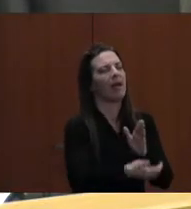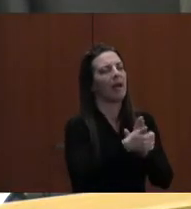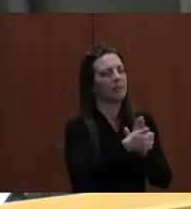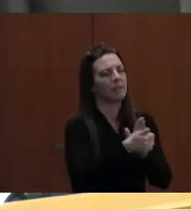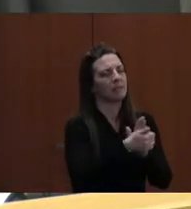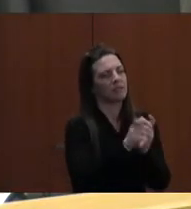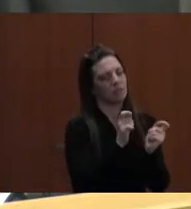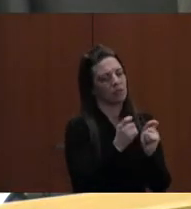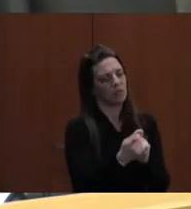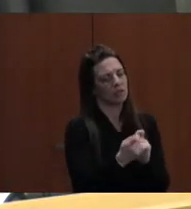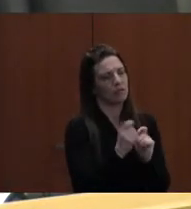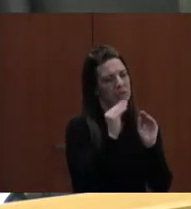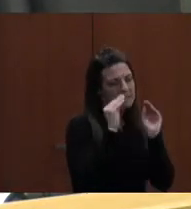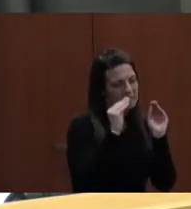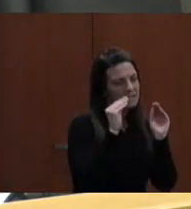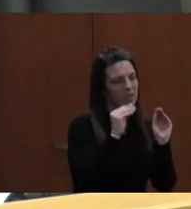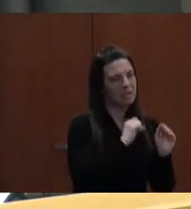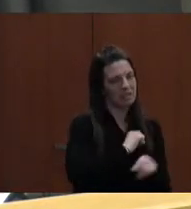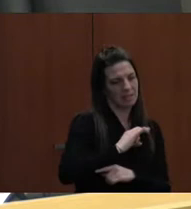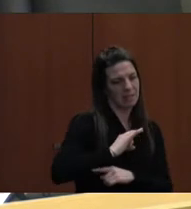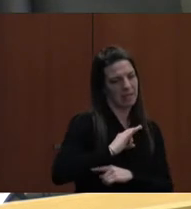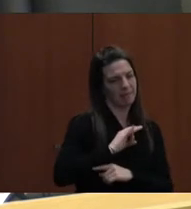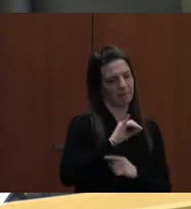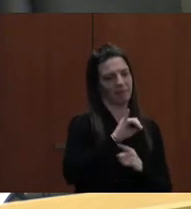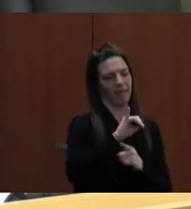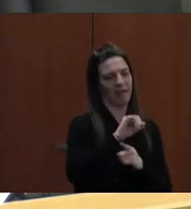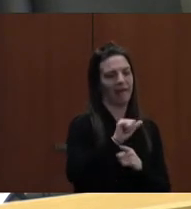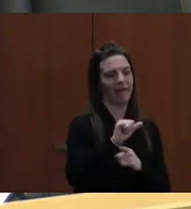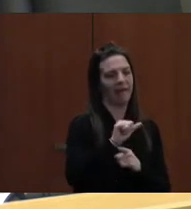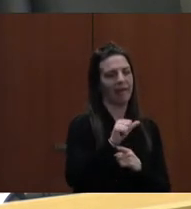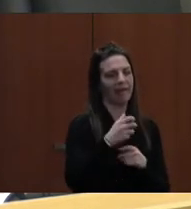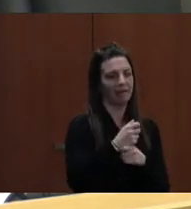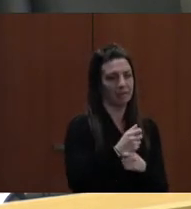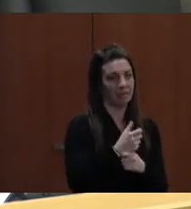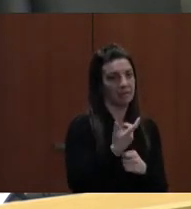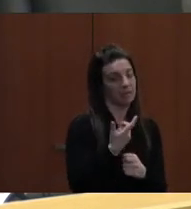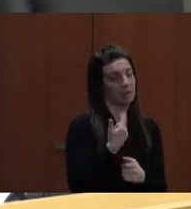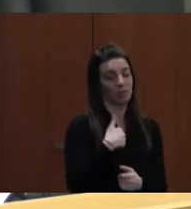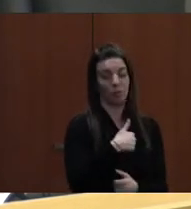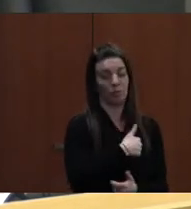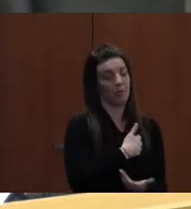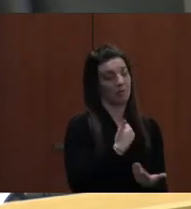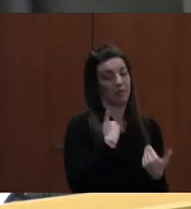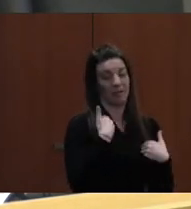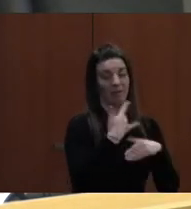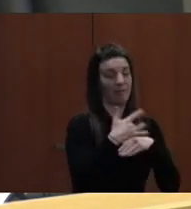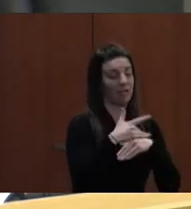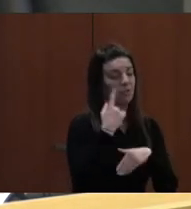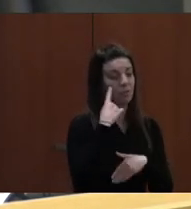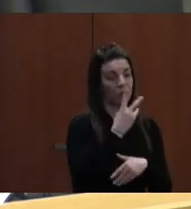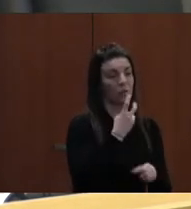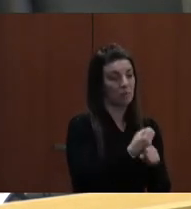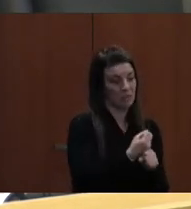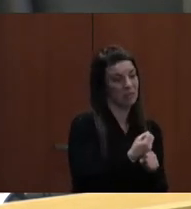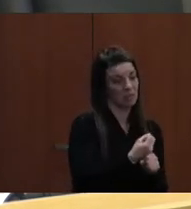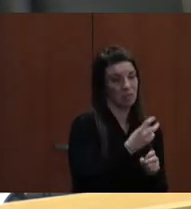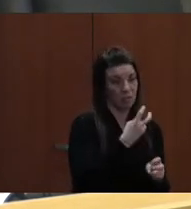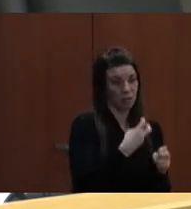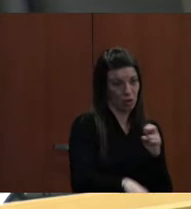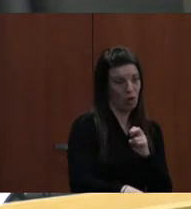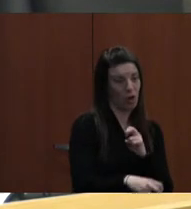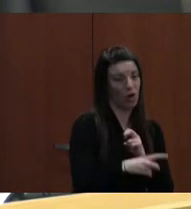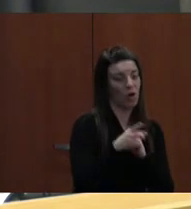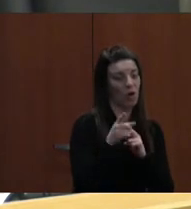teaching staff or IAs if we could get those. Again, we'd have to recognize it would only be for two years. As Mr. Pru indicated, ESSER III in